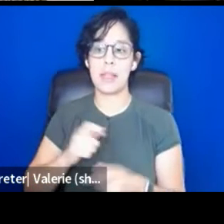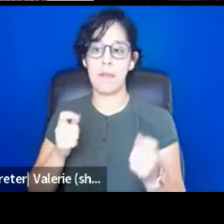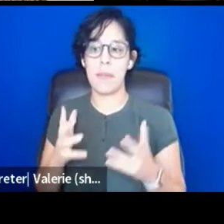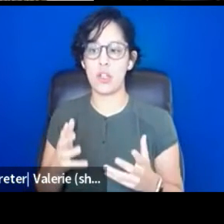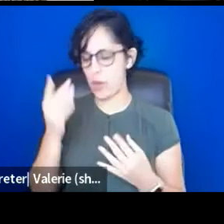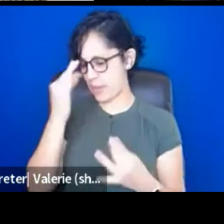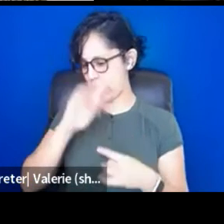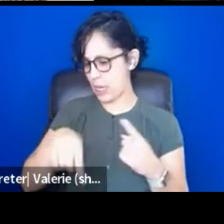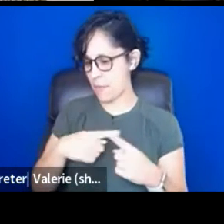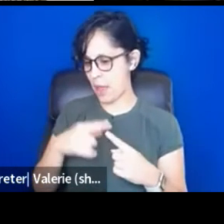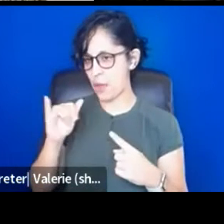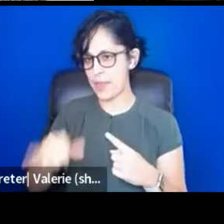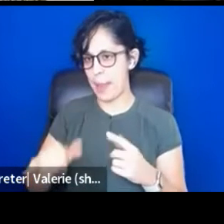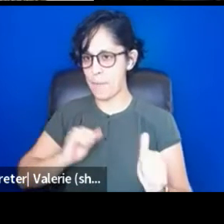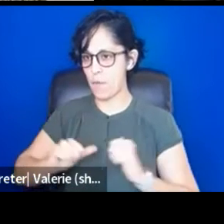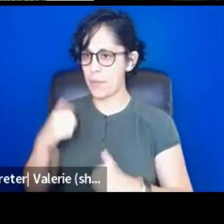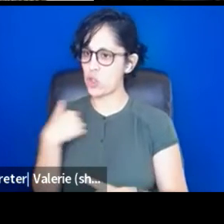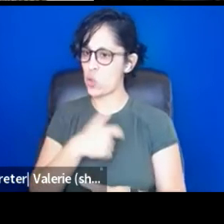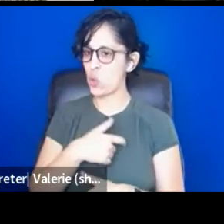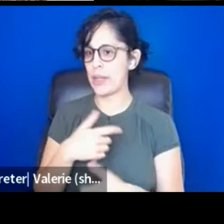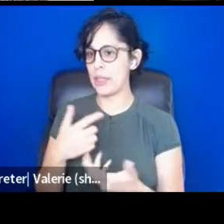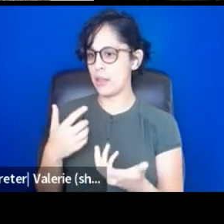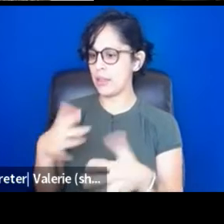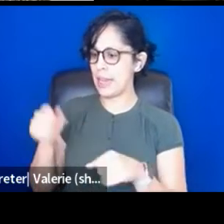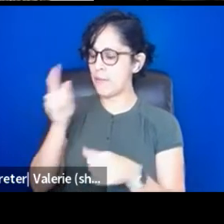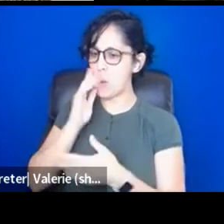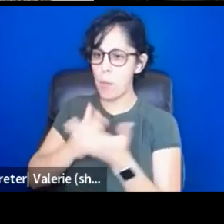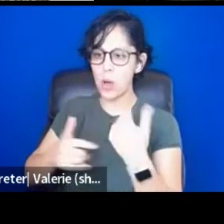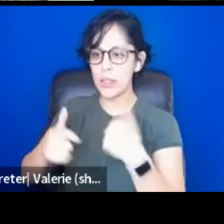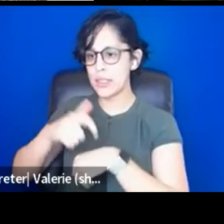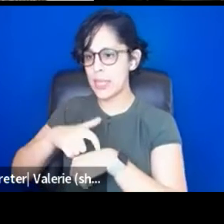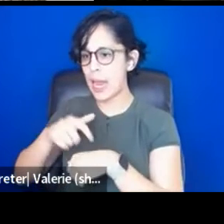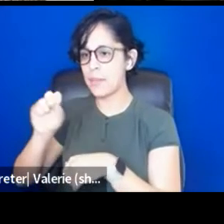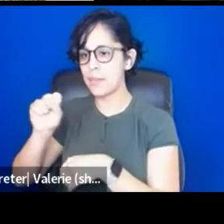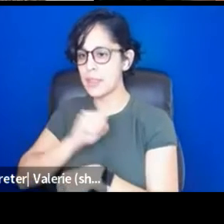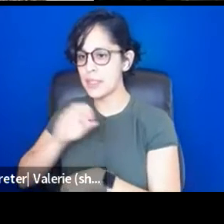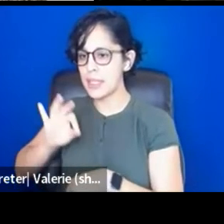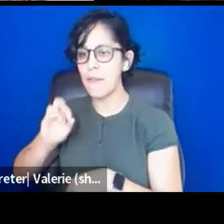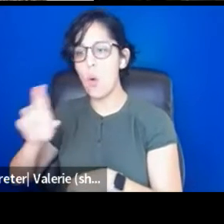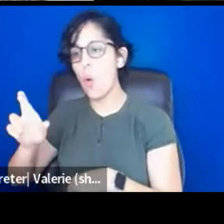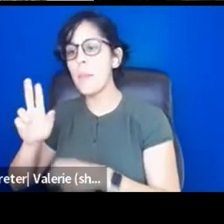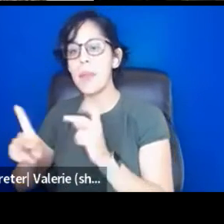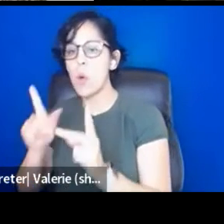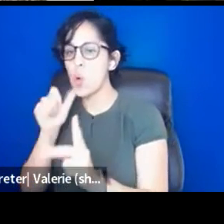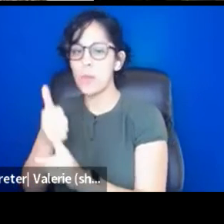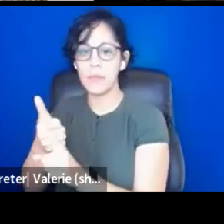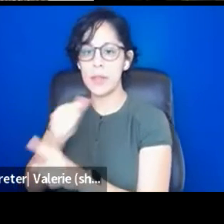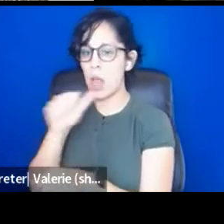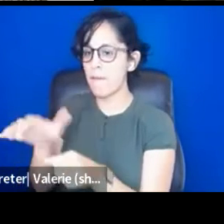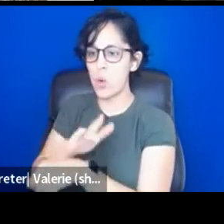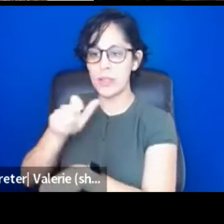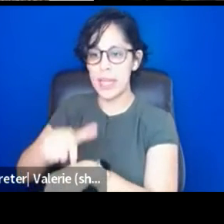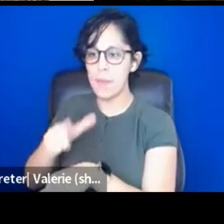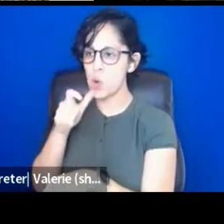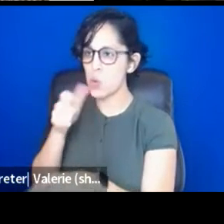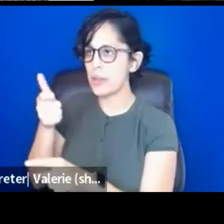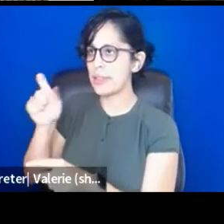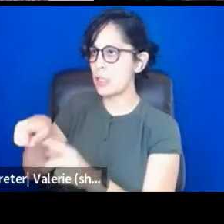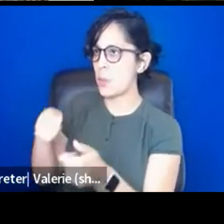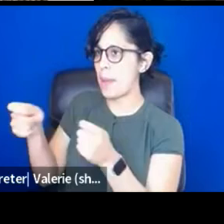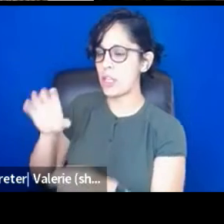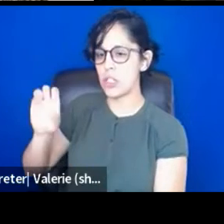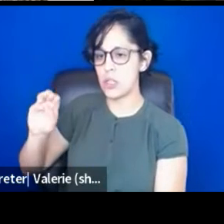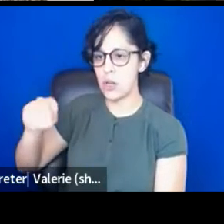that tech performance weeks take on our part-time staff and non-exempt full-time staff who might have to manage comp time. So, Patricia, know you've had these conversations with